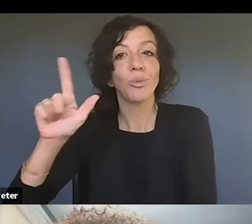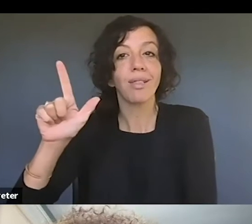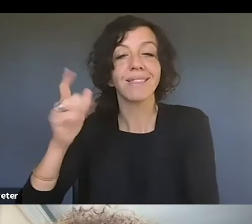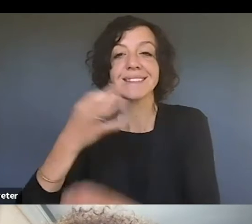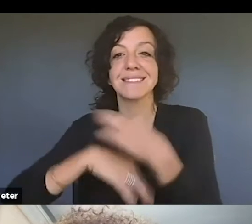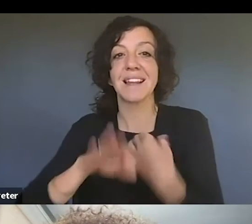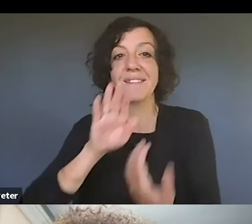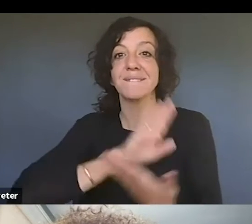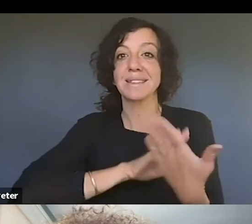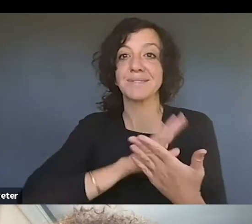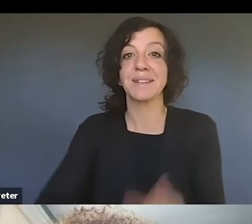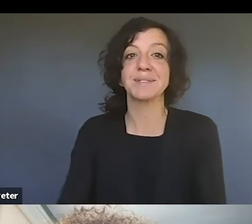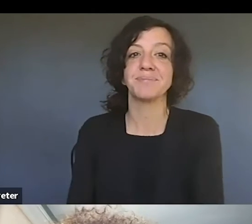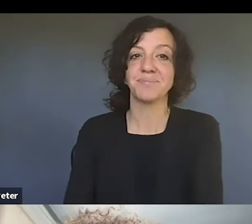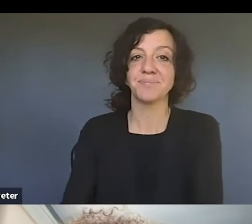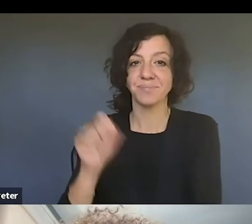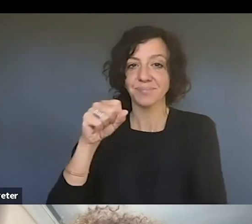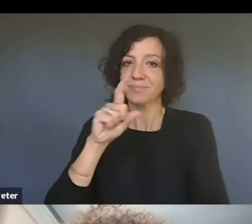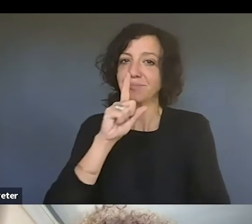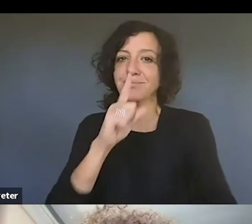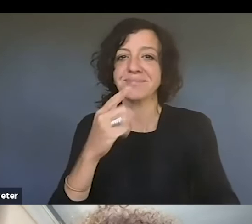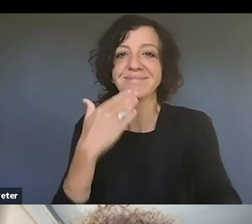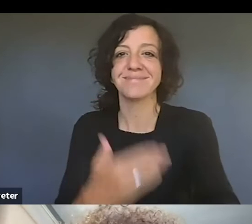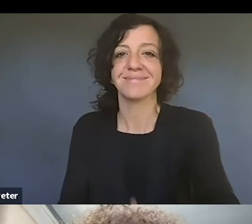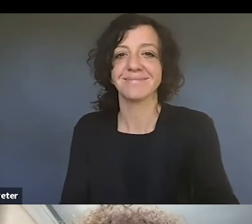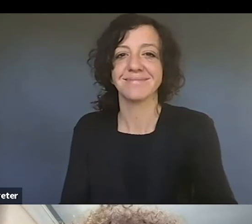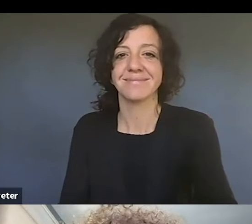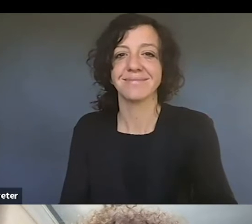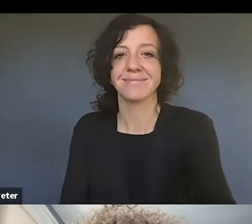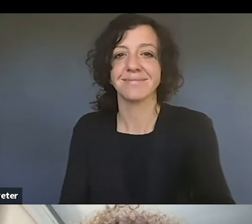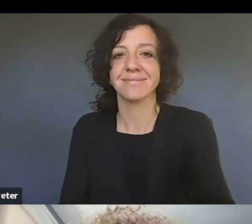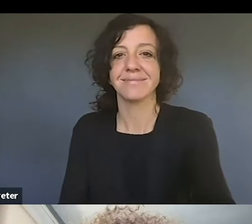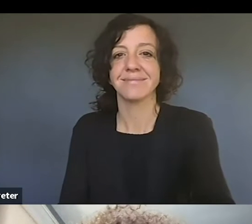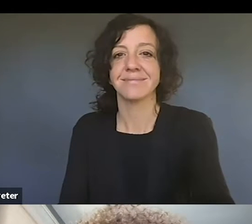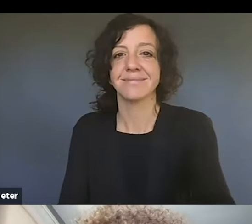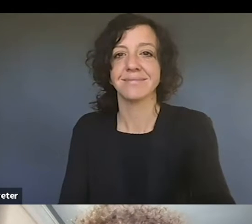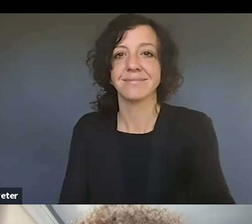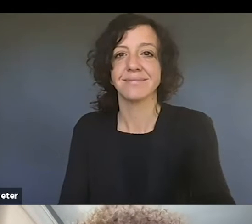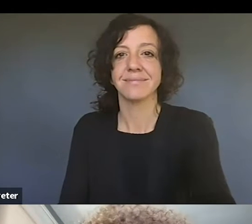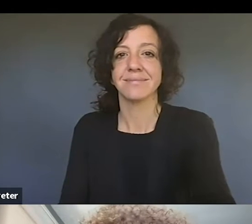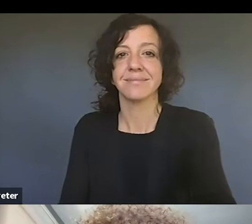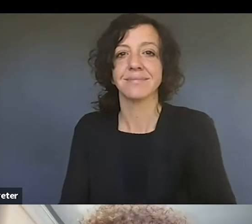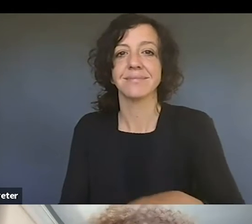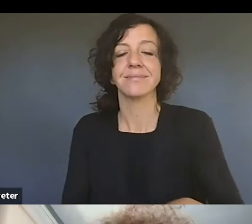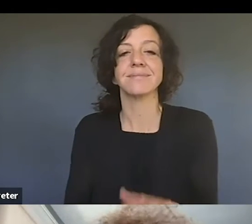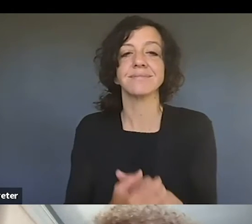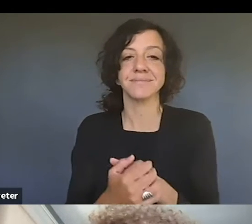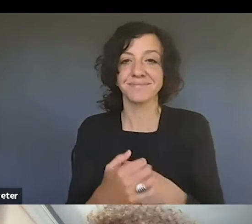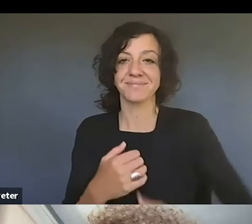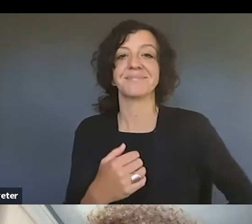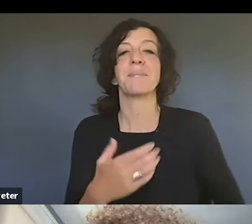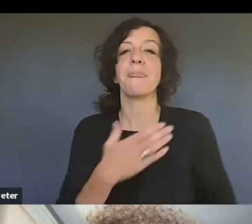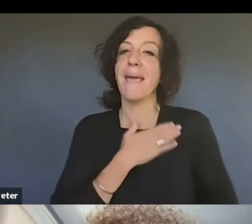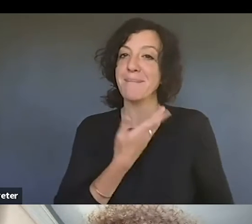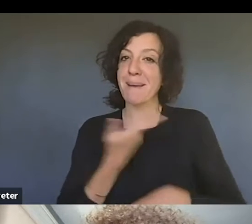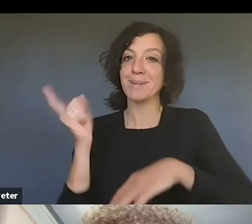Okay, great. Thanks. Sounds good. So, happy to be here. Thank you to Kim for reaching out